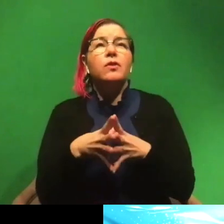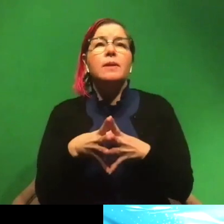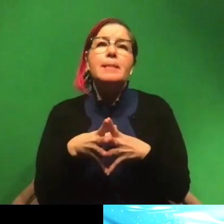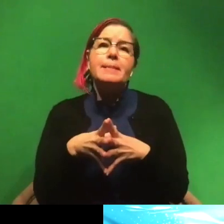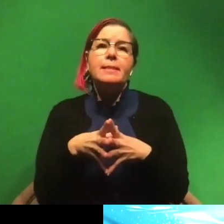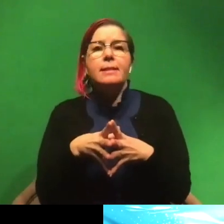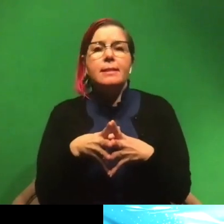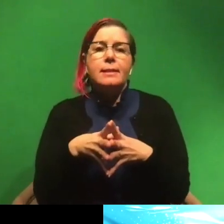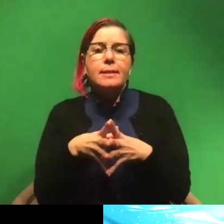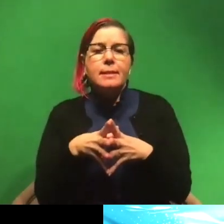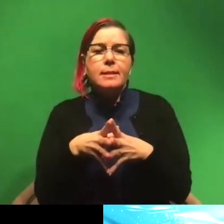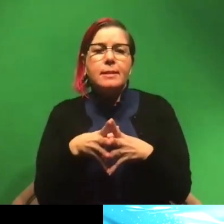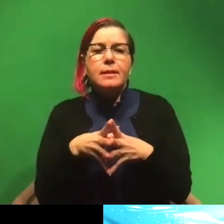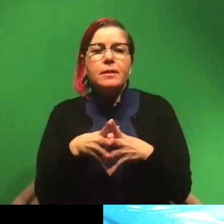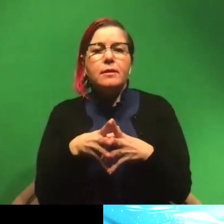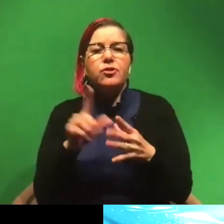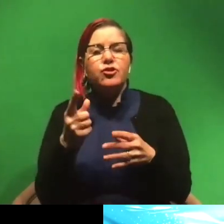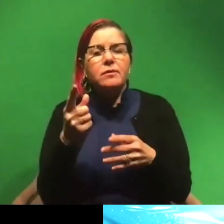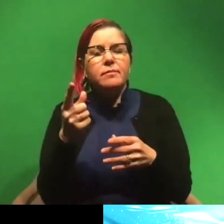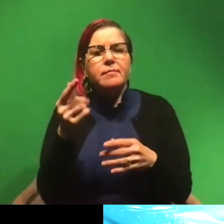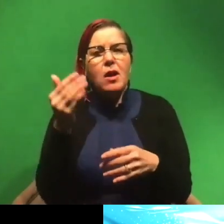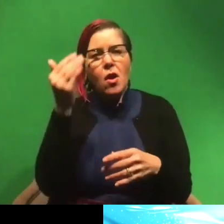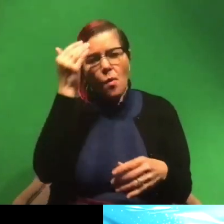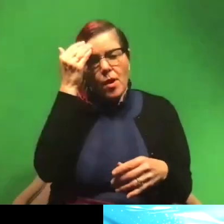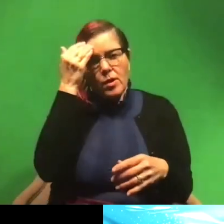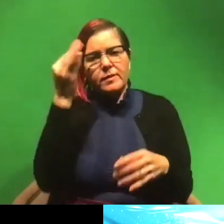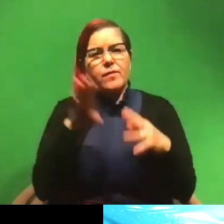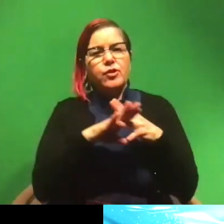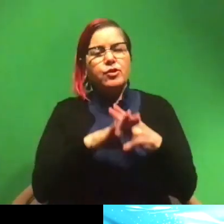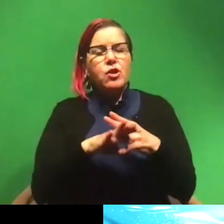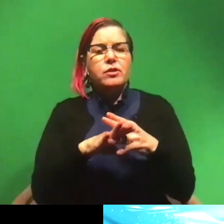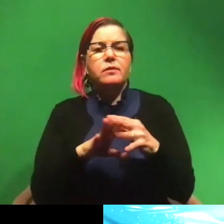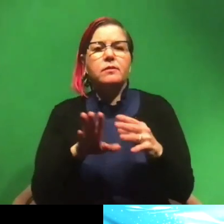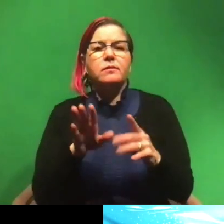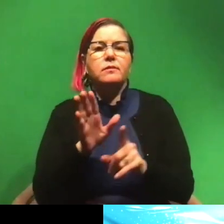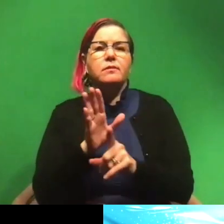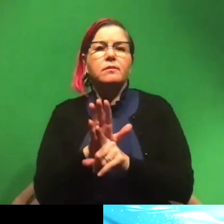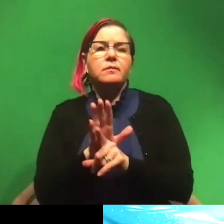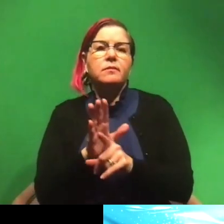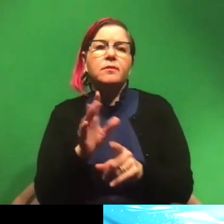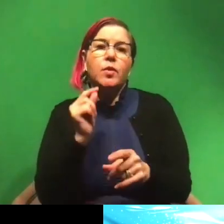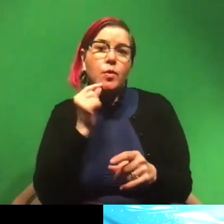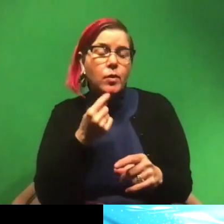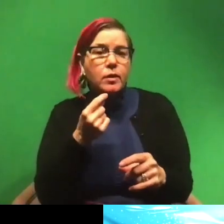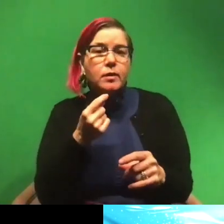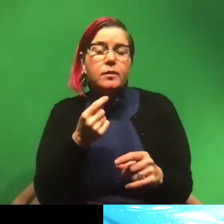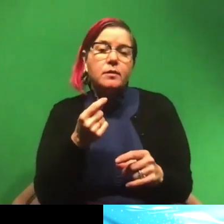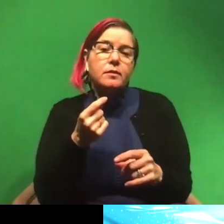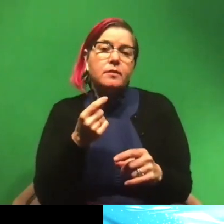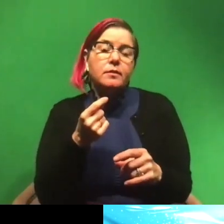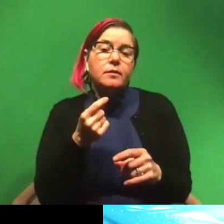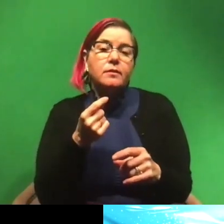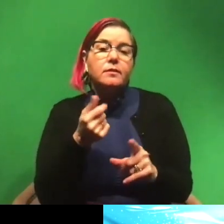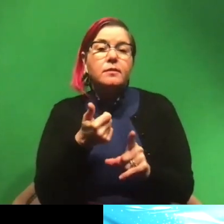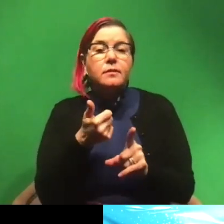just an awareness of sharks and the, that they're, they're cool and, uh, that